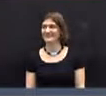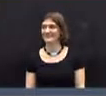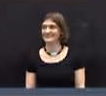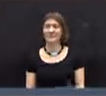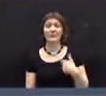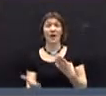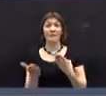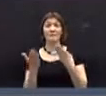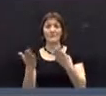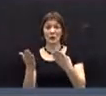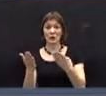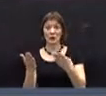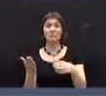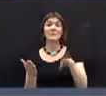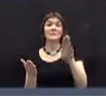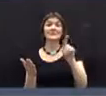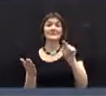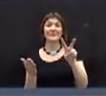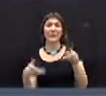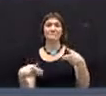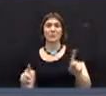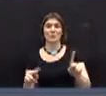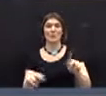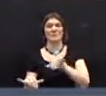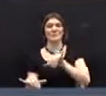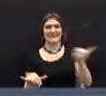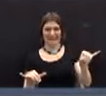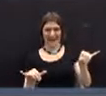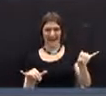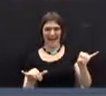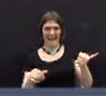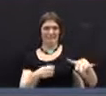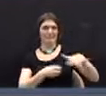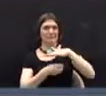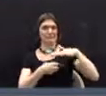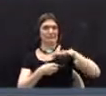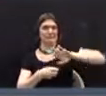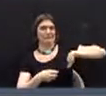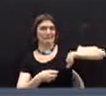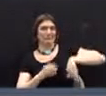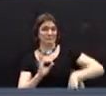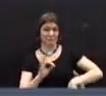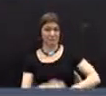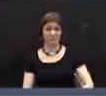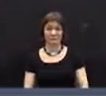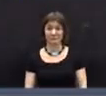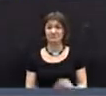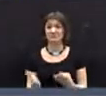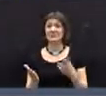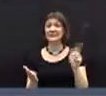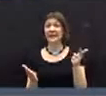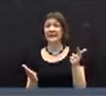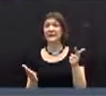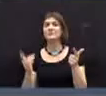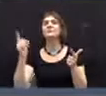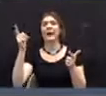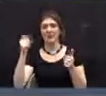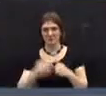I move that the electronic media be permitted to remain in the reserve section. Is there a second?